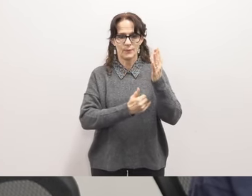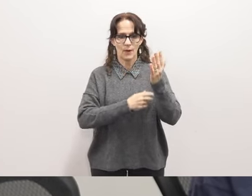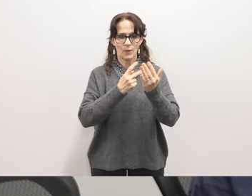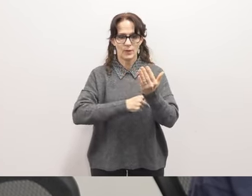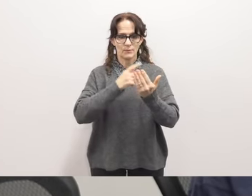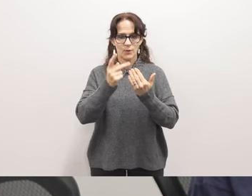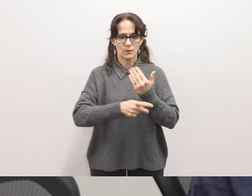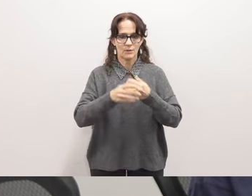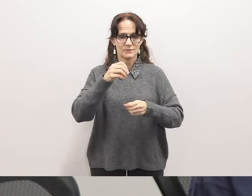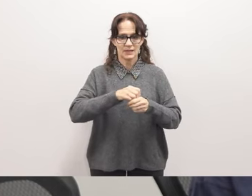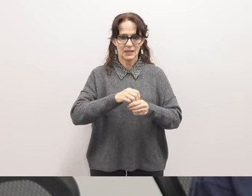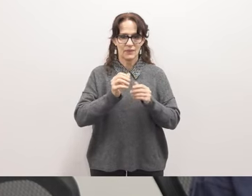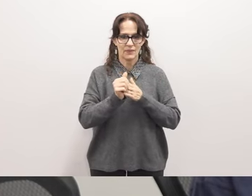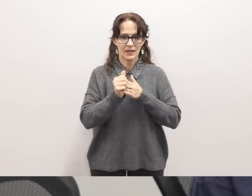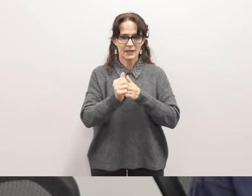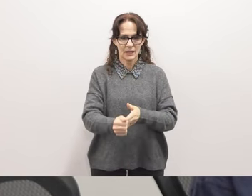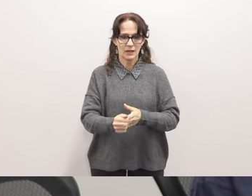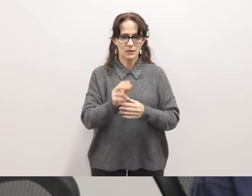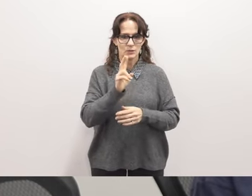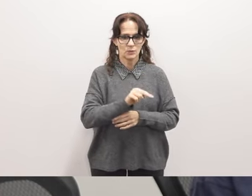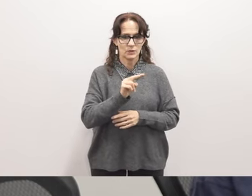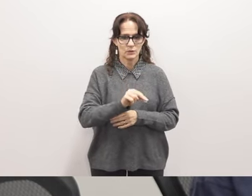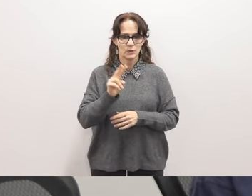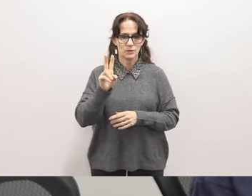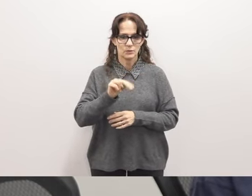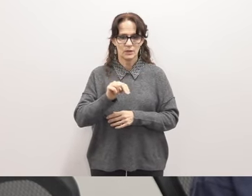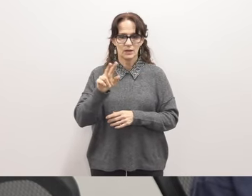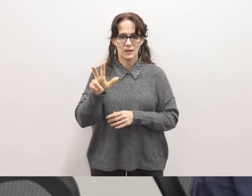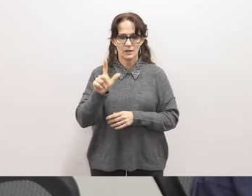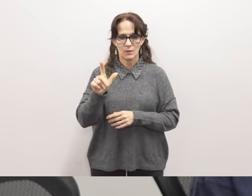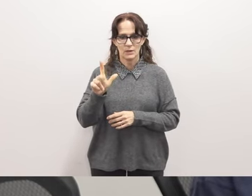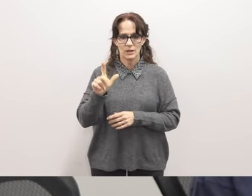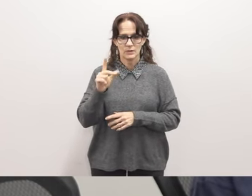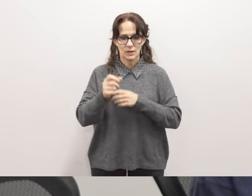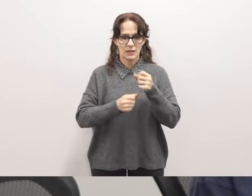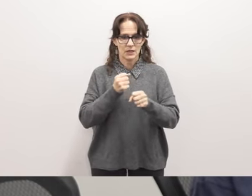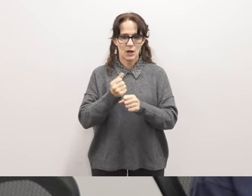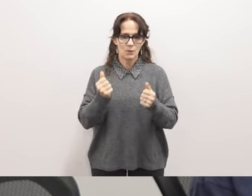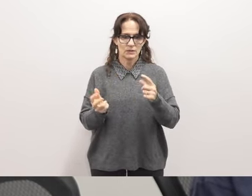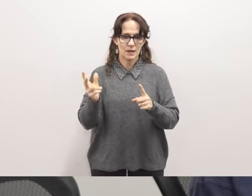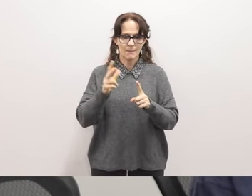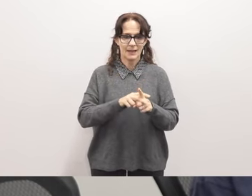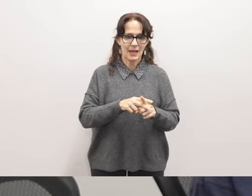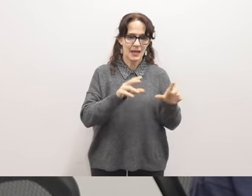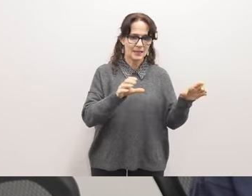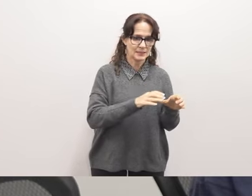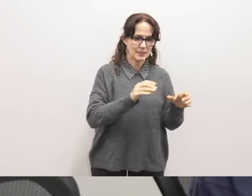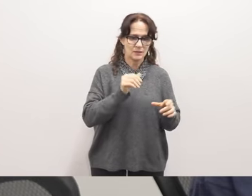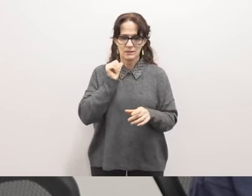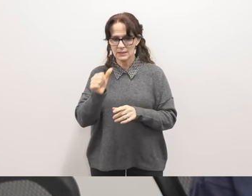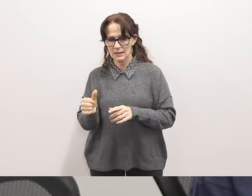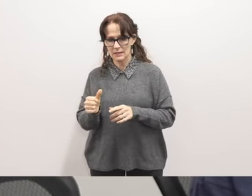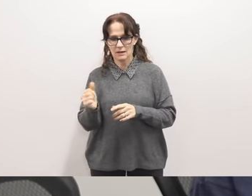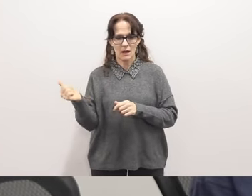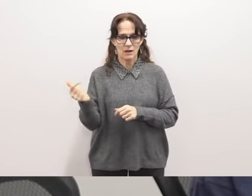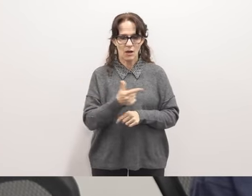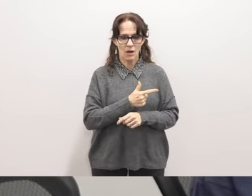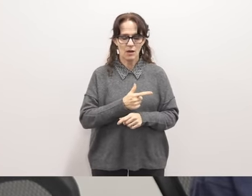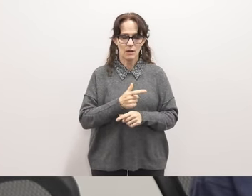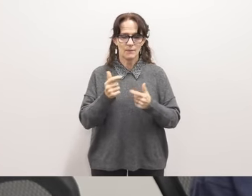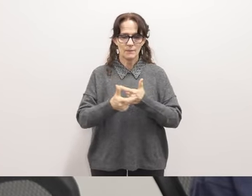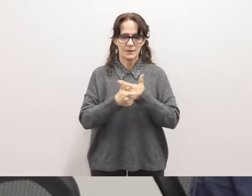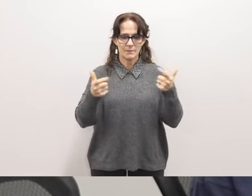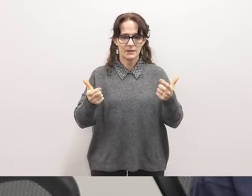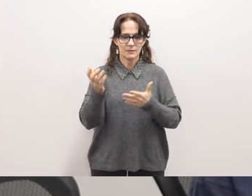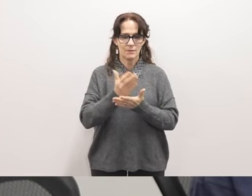that are in the audit guide for the 22 23 year and then it'll say which ones applied to you which ones didn't not everything applies the biggest part